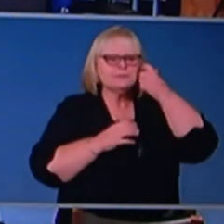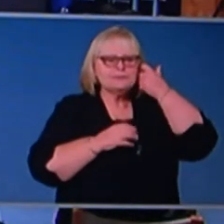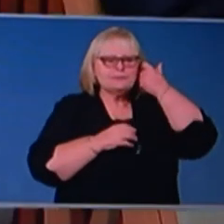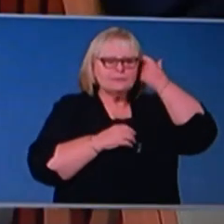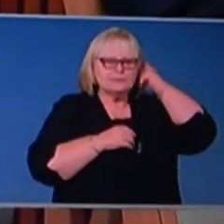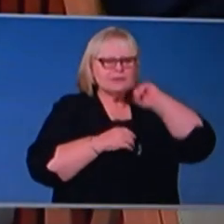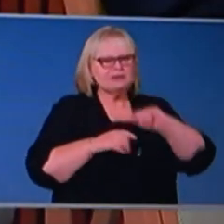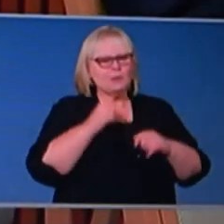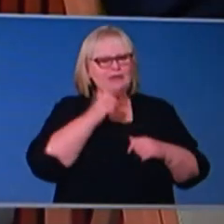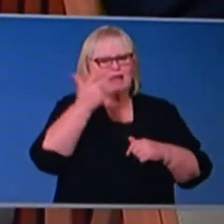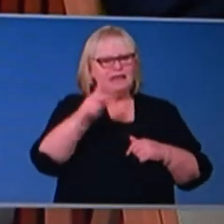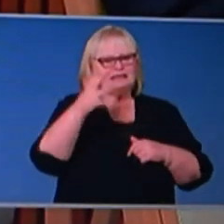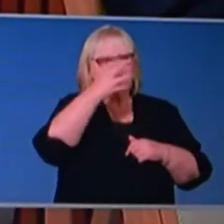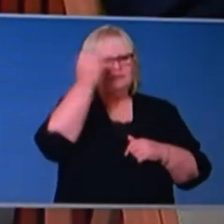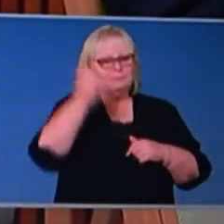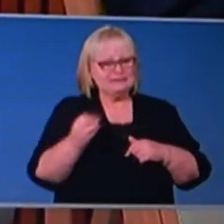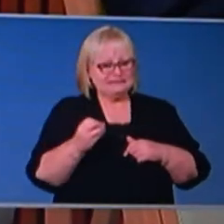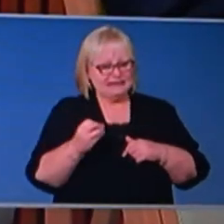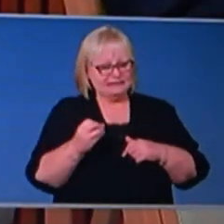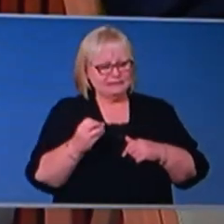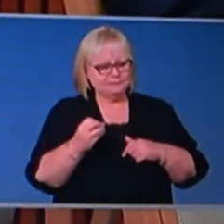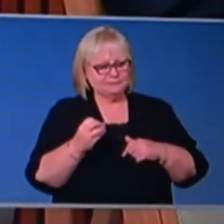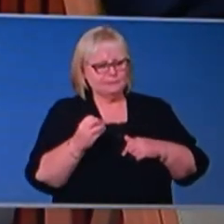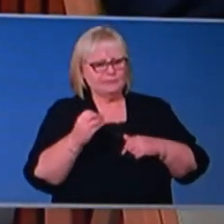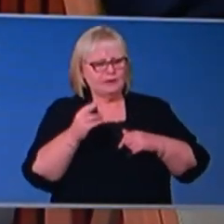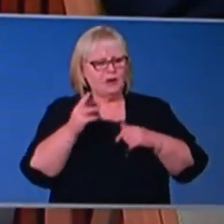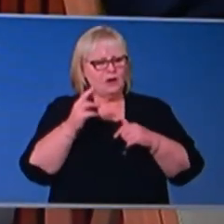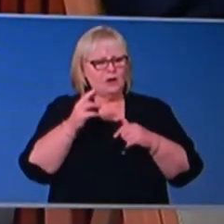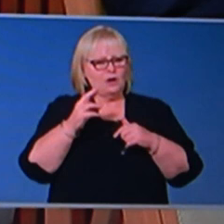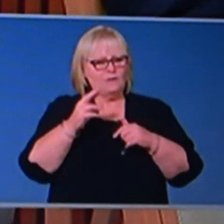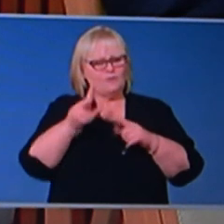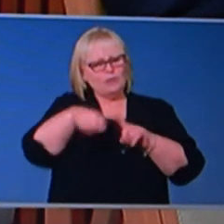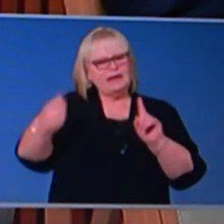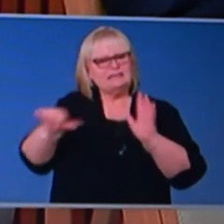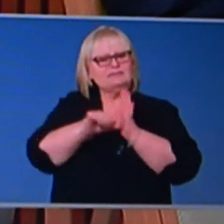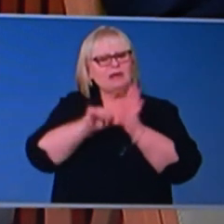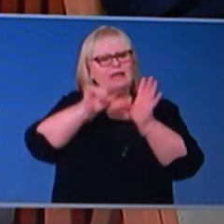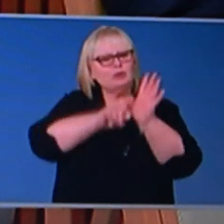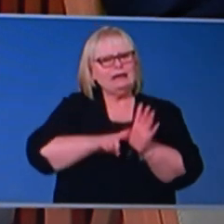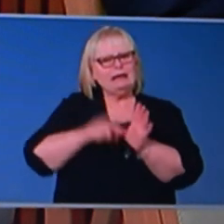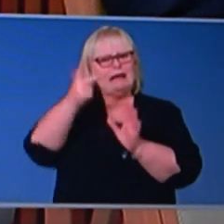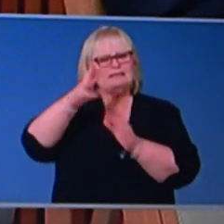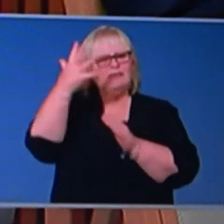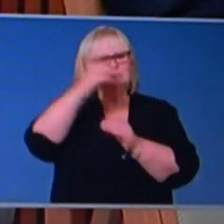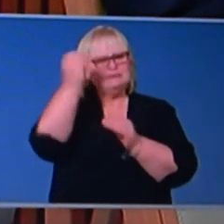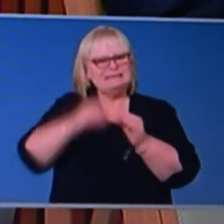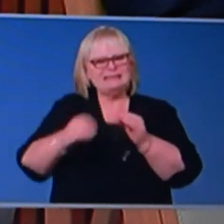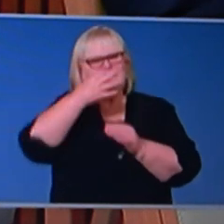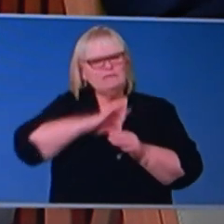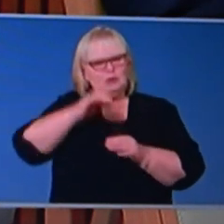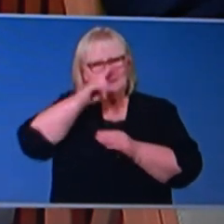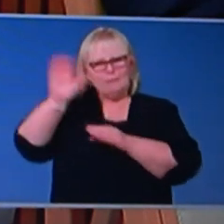decline forecast in net overseas migration for next financial year, I mean, that sounds very significant